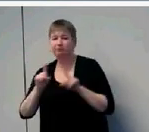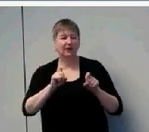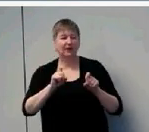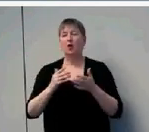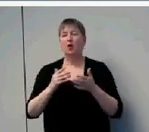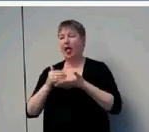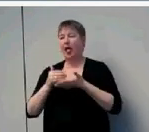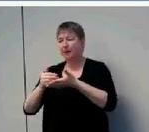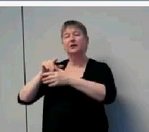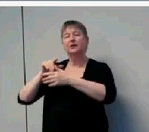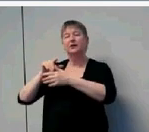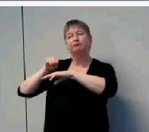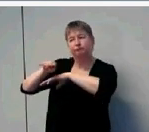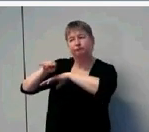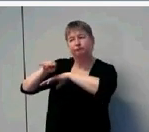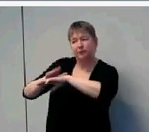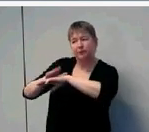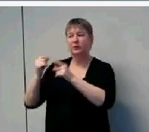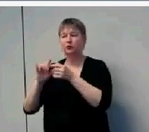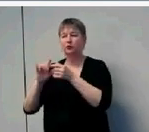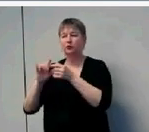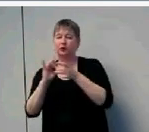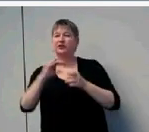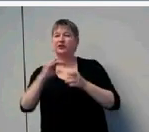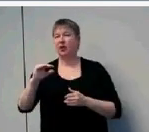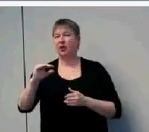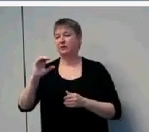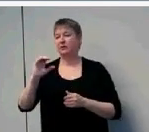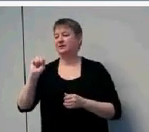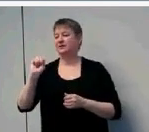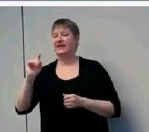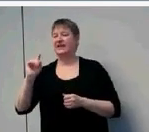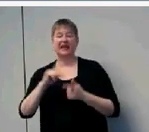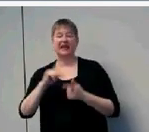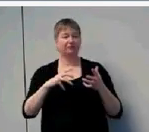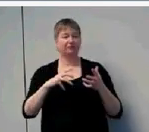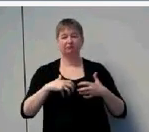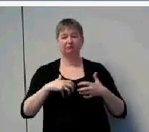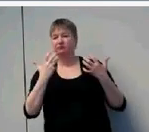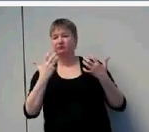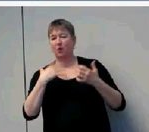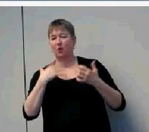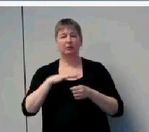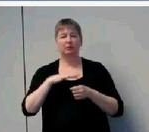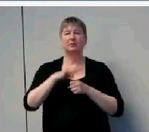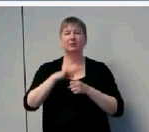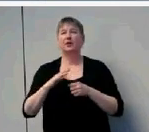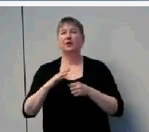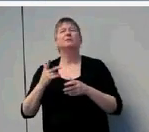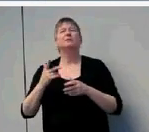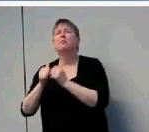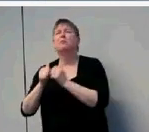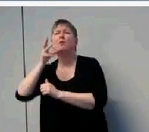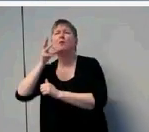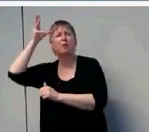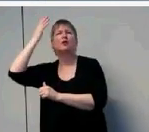But many times parents are making a good decision when child state is on overdrive. But we want